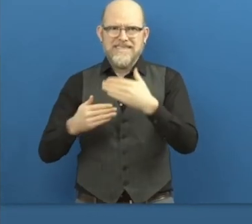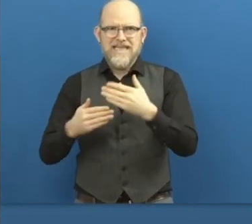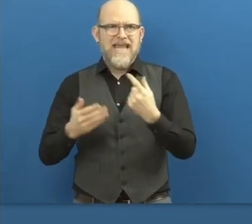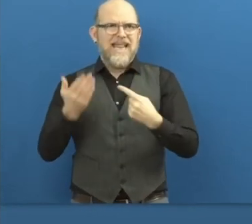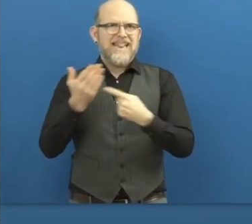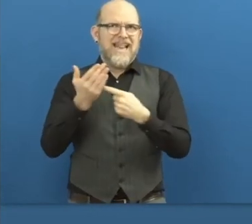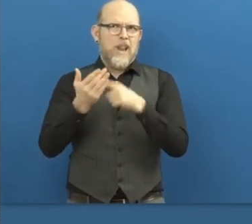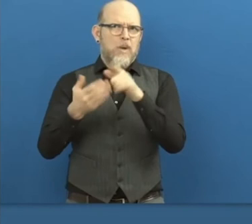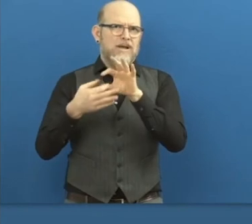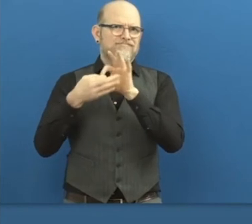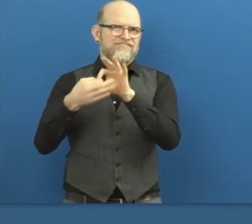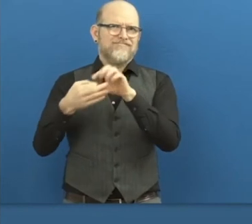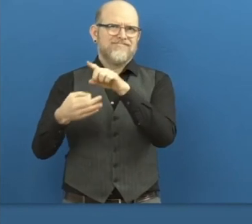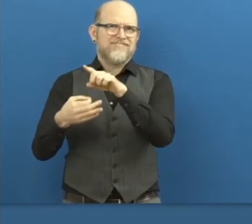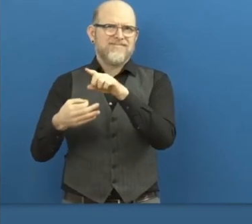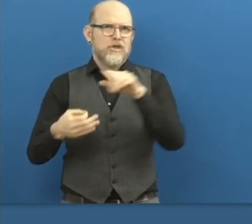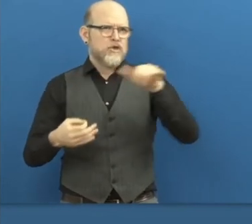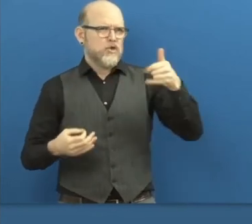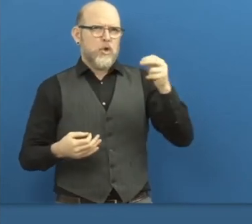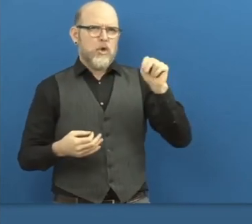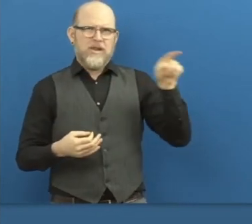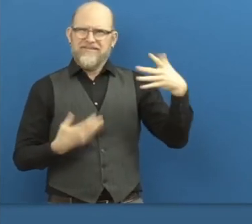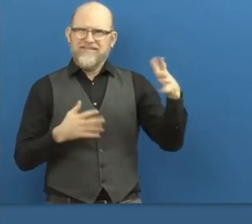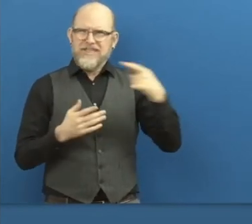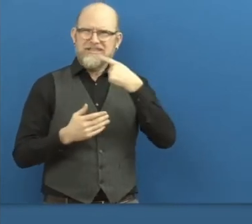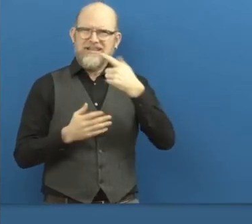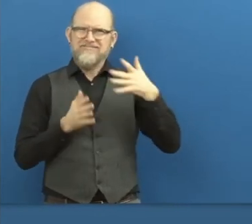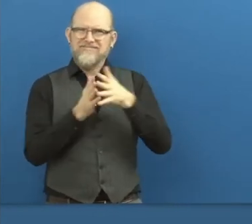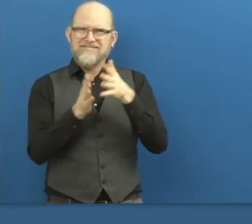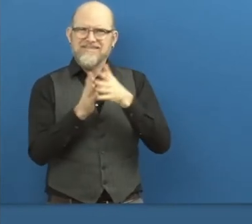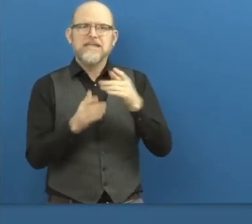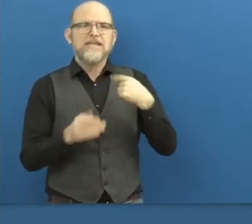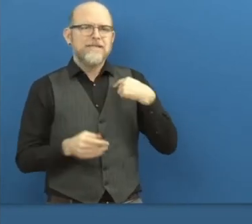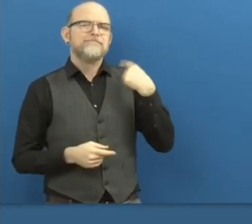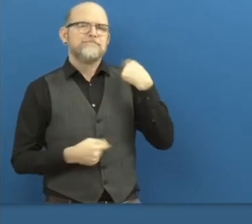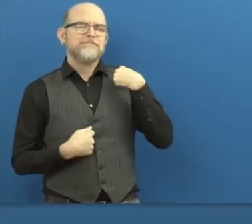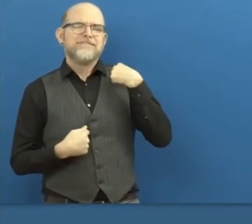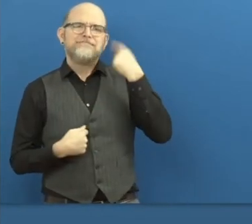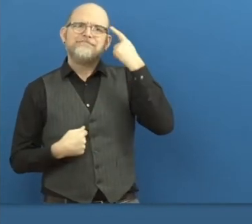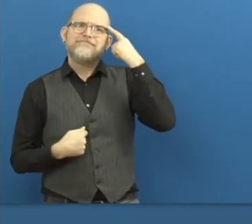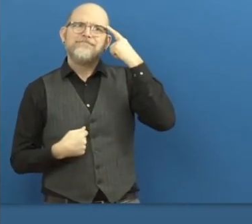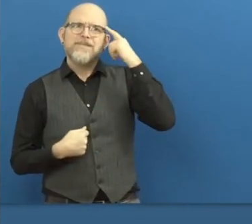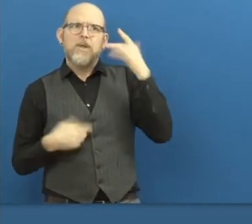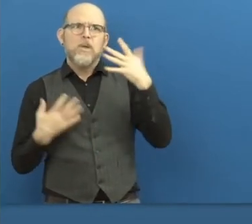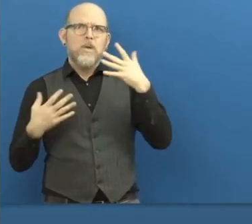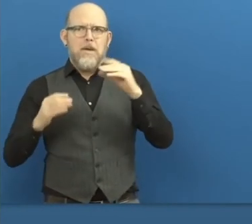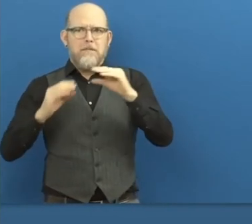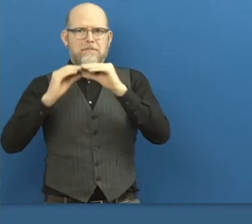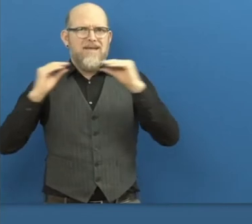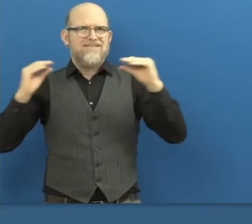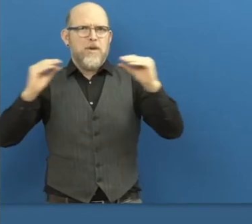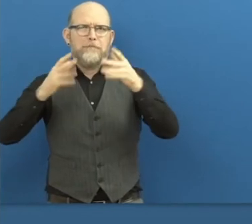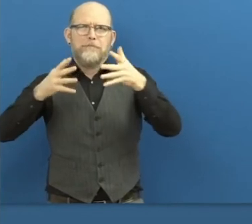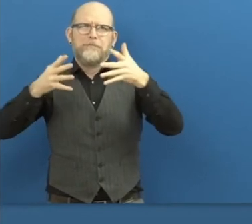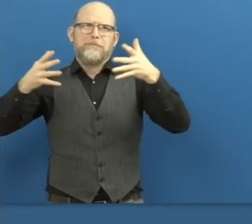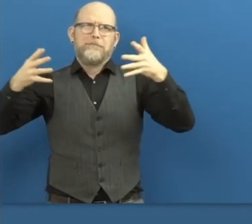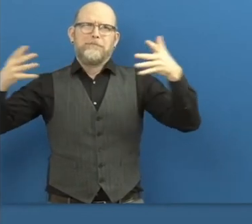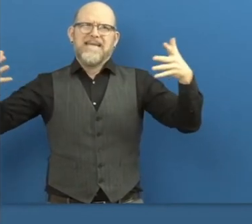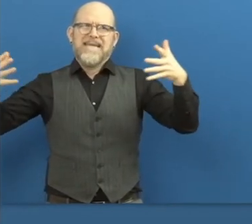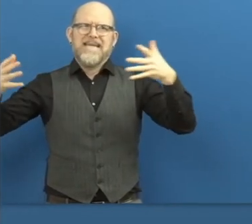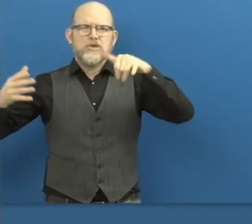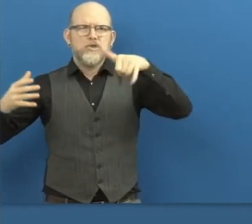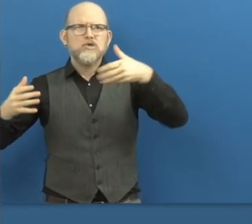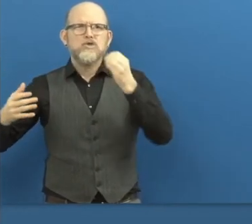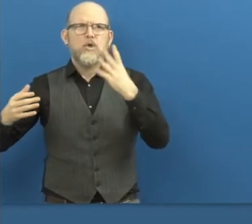though they have these big portals, big job boards, sometimes they don't focus on people with disabilities,